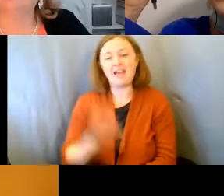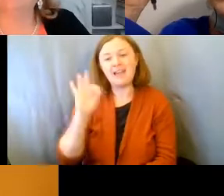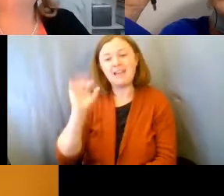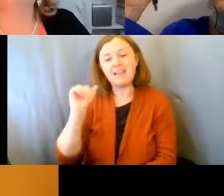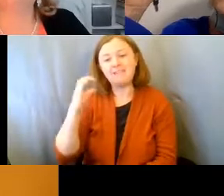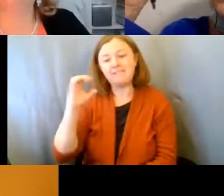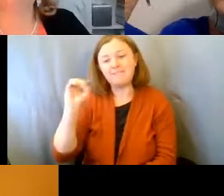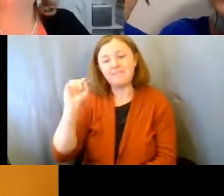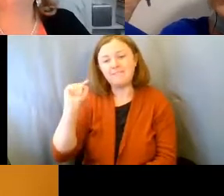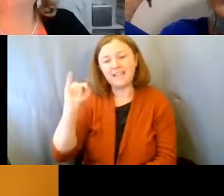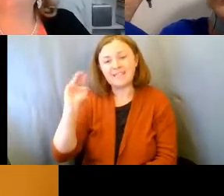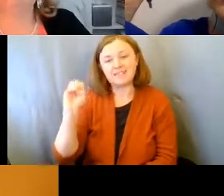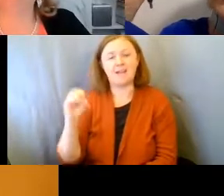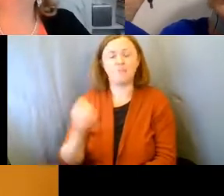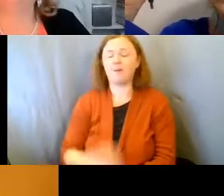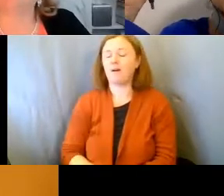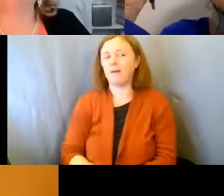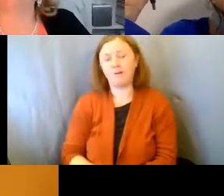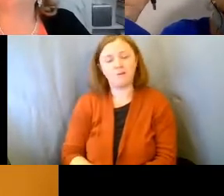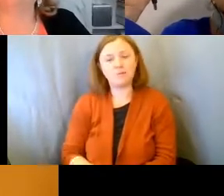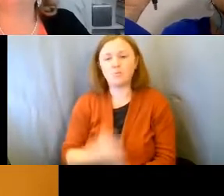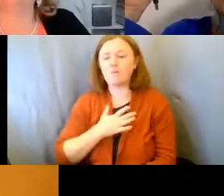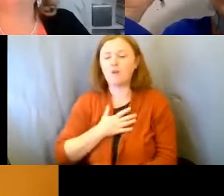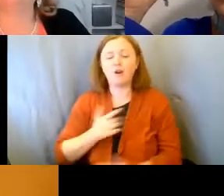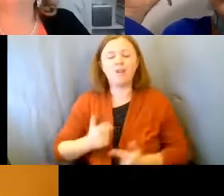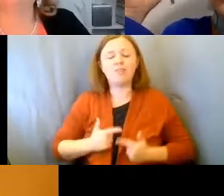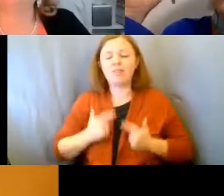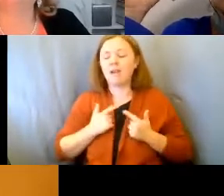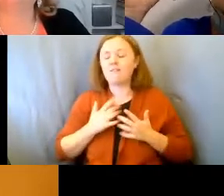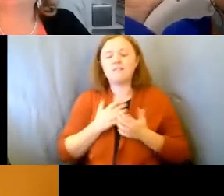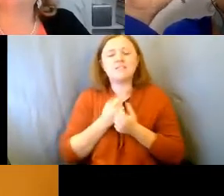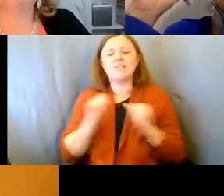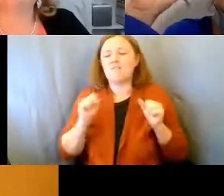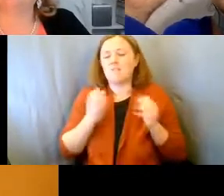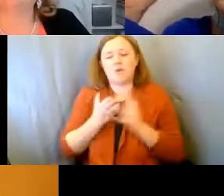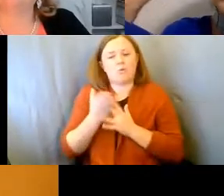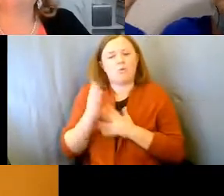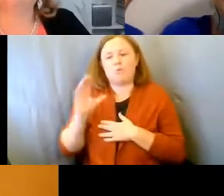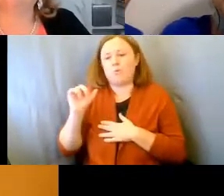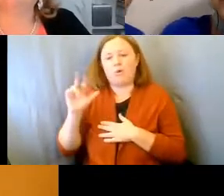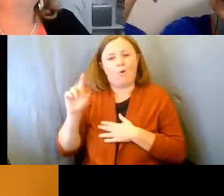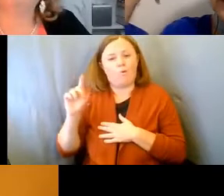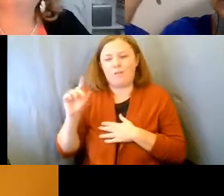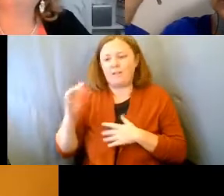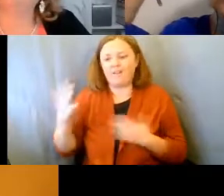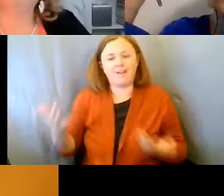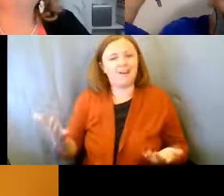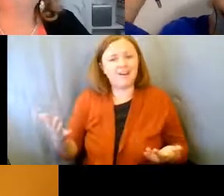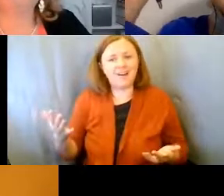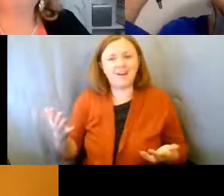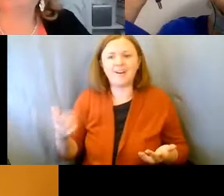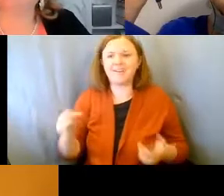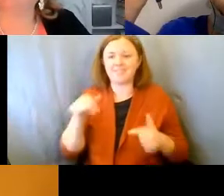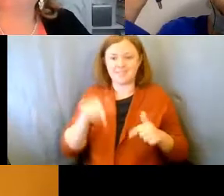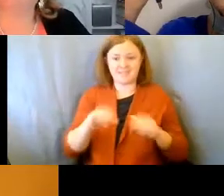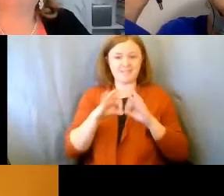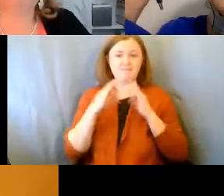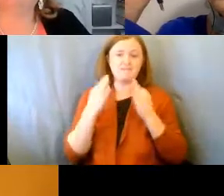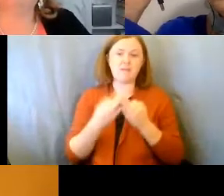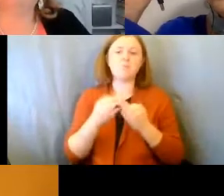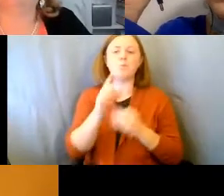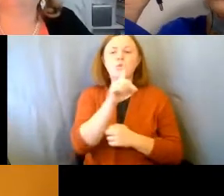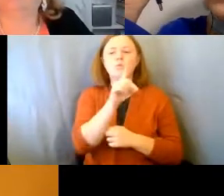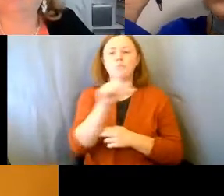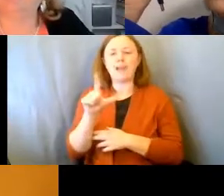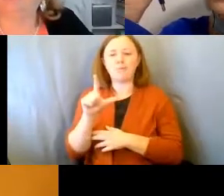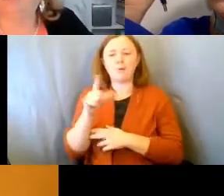literally has been one of our lifesavers during this COVID. We also, as a family, downloaded a